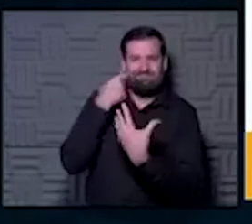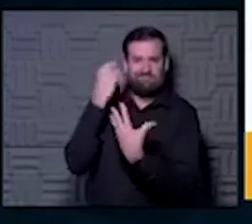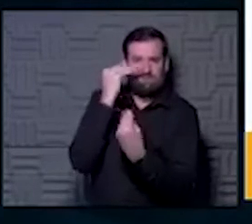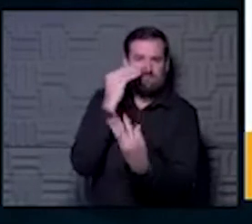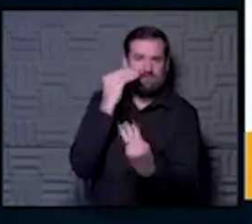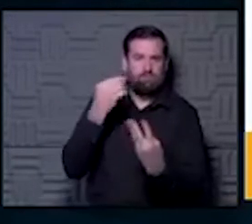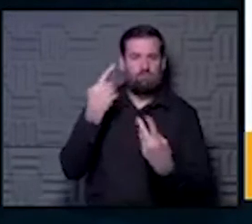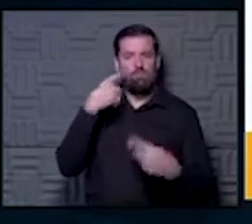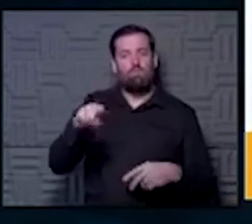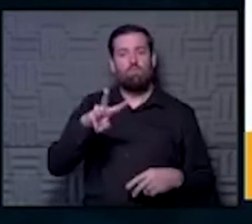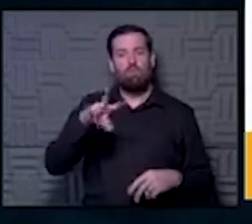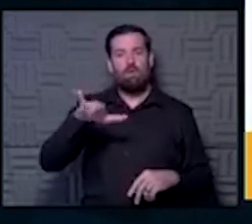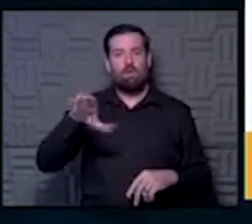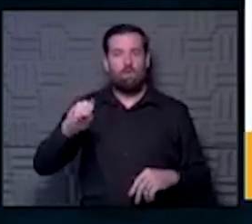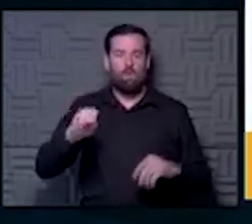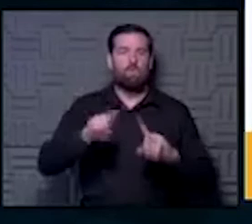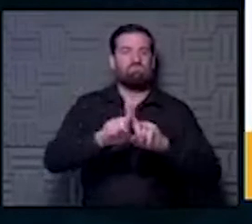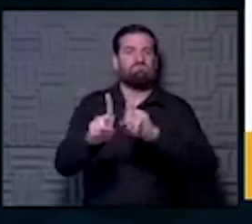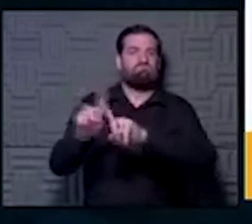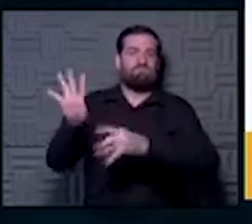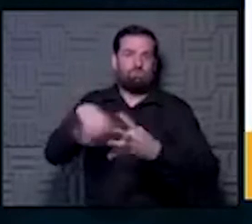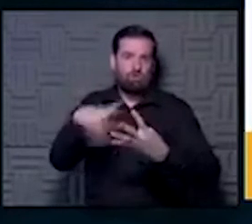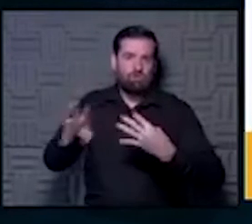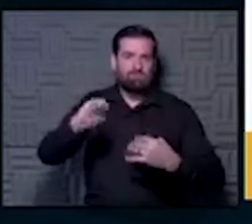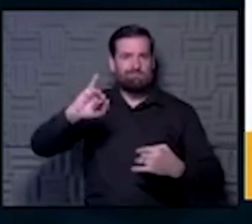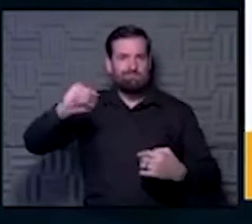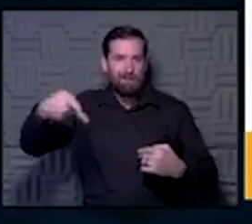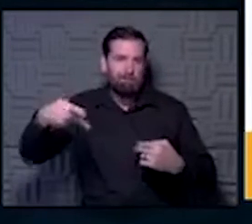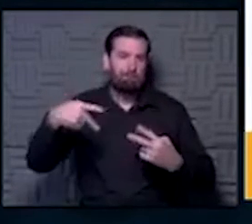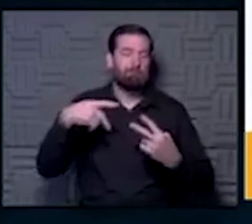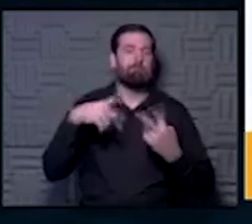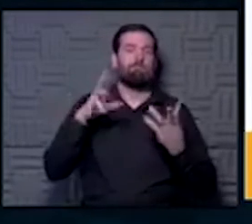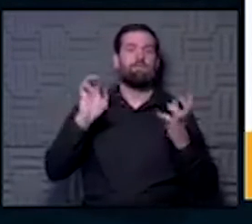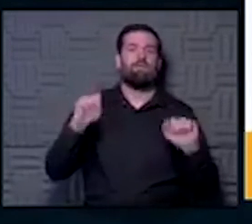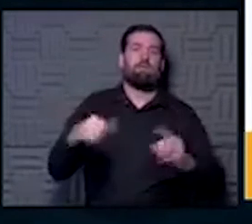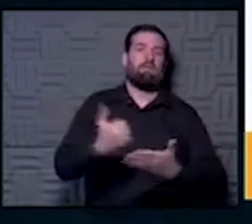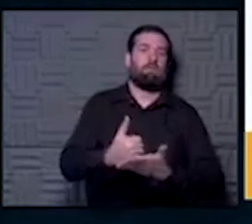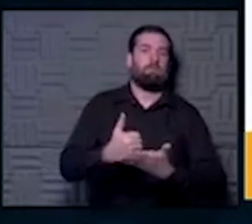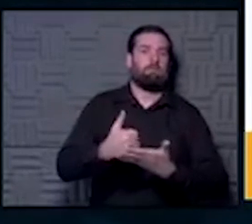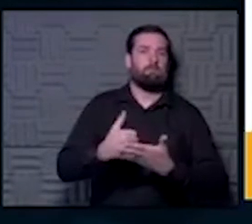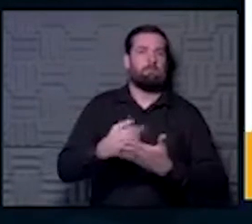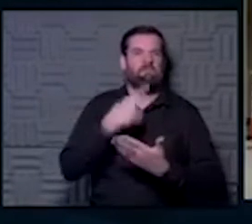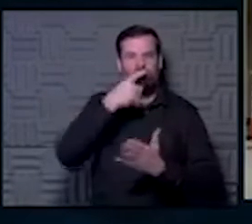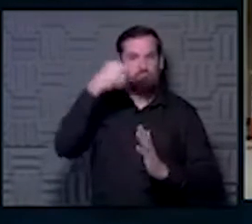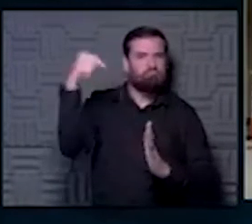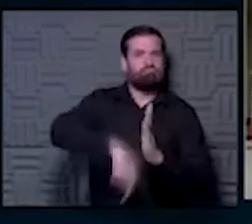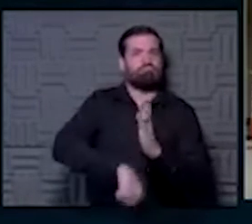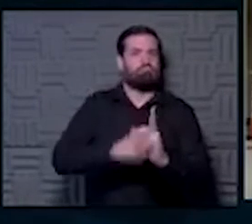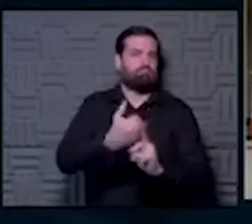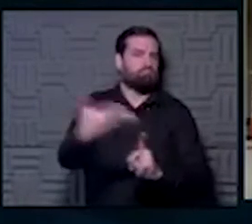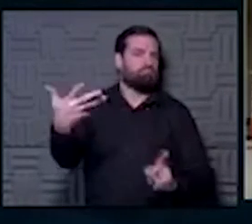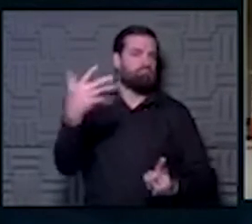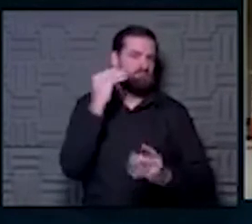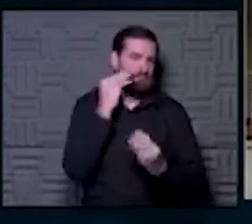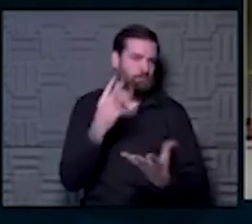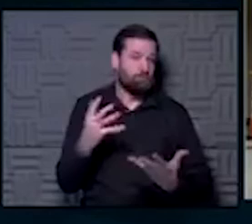And it broken down into different charts and maps that can help you dig into that more if you're interested. But let's go ahead and move on to my next